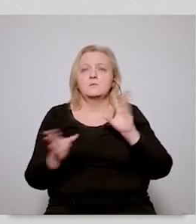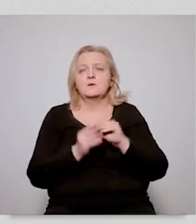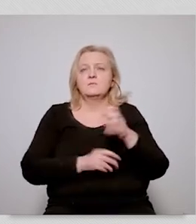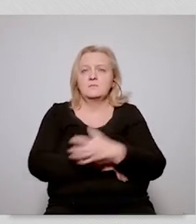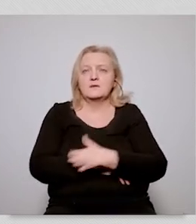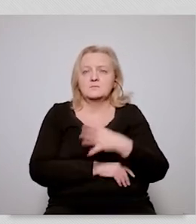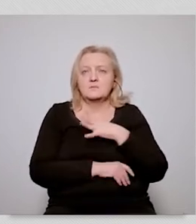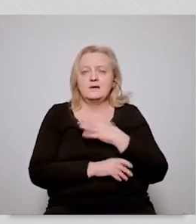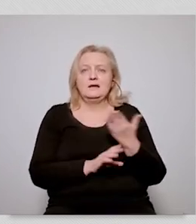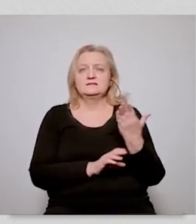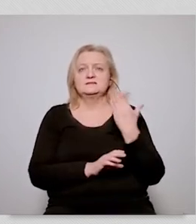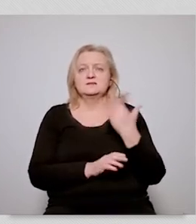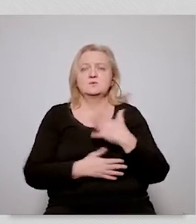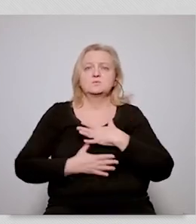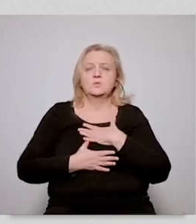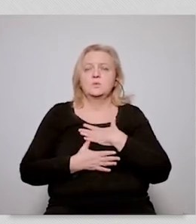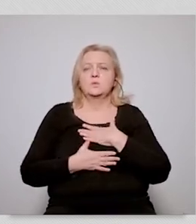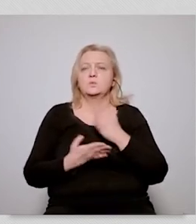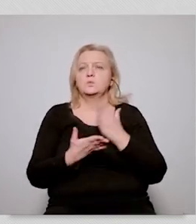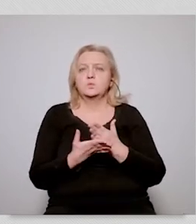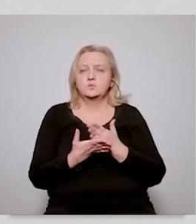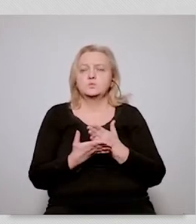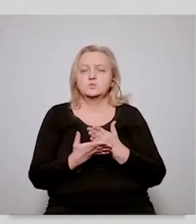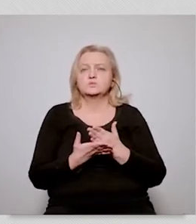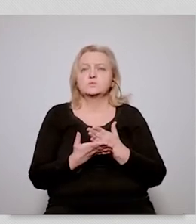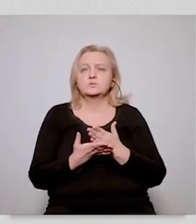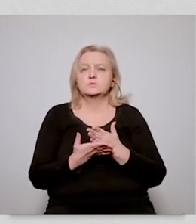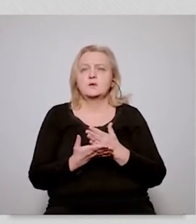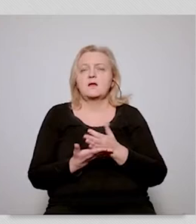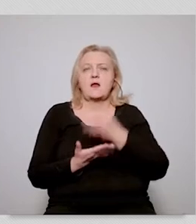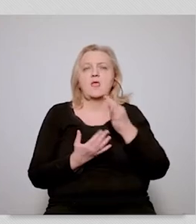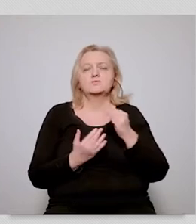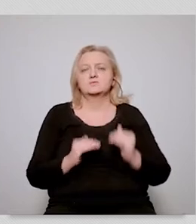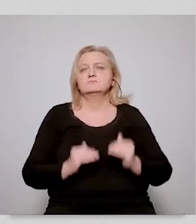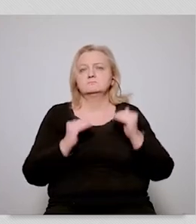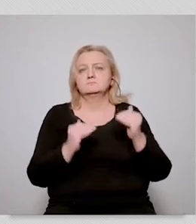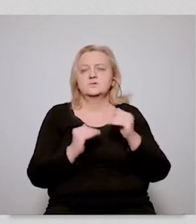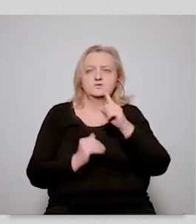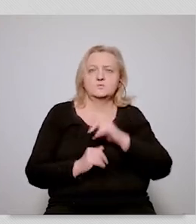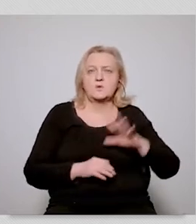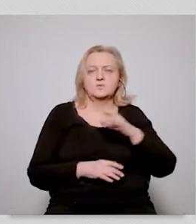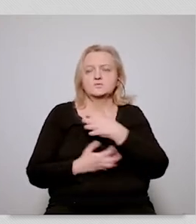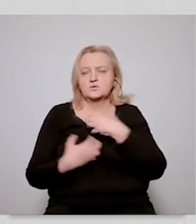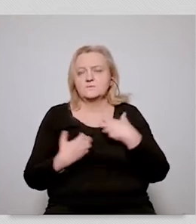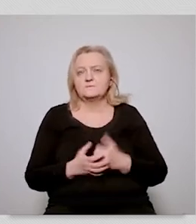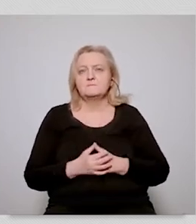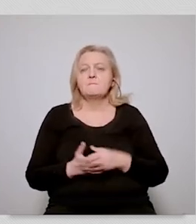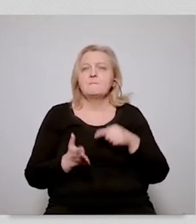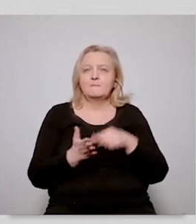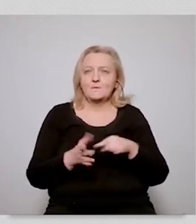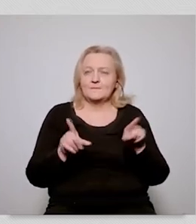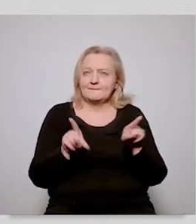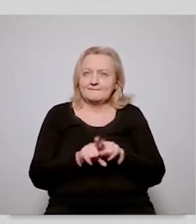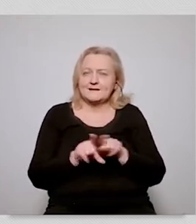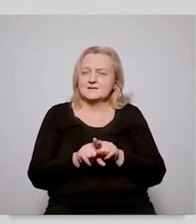their jobs who struggled who were poor and only recently uh were able to